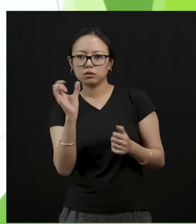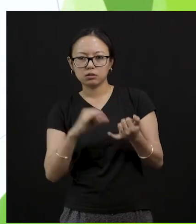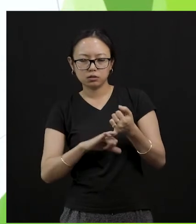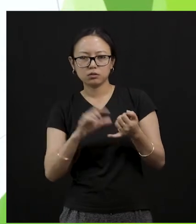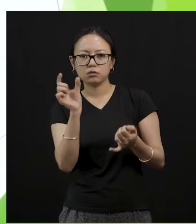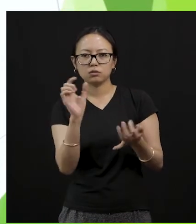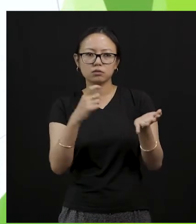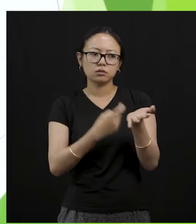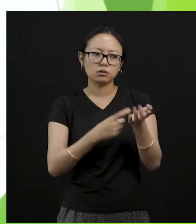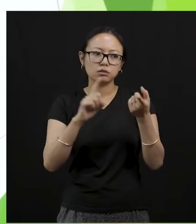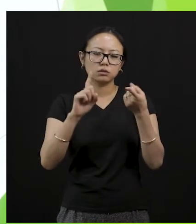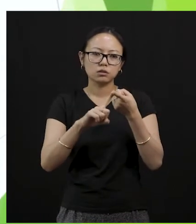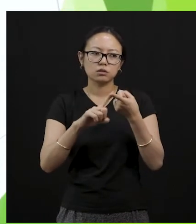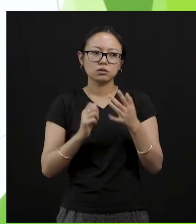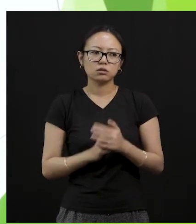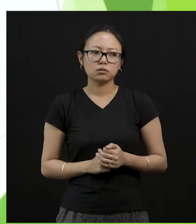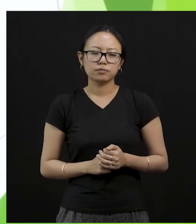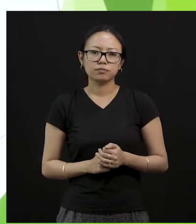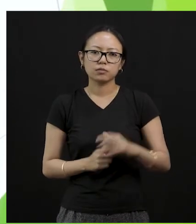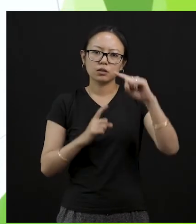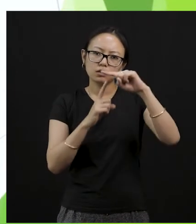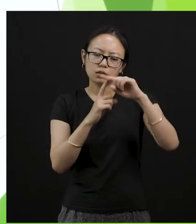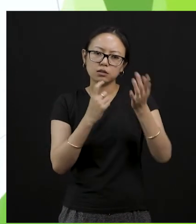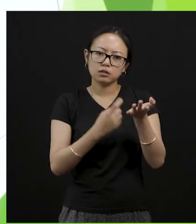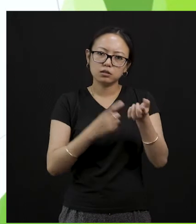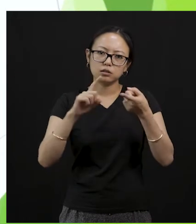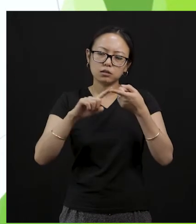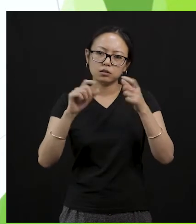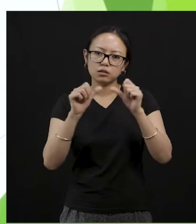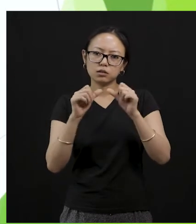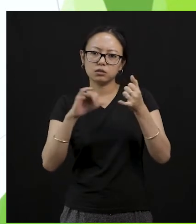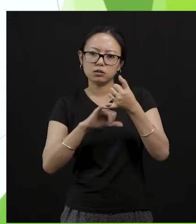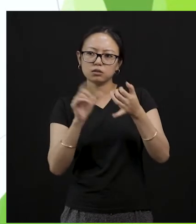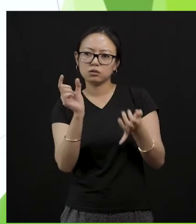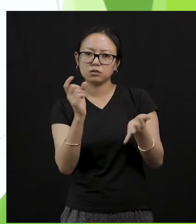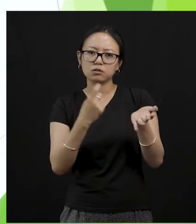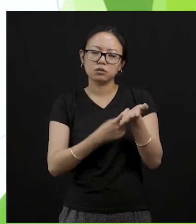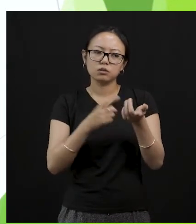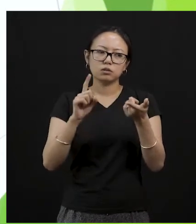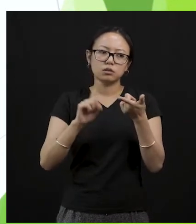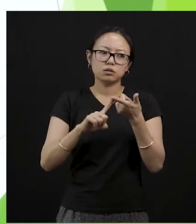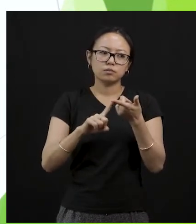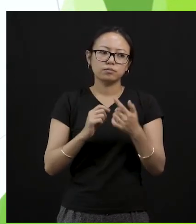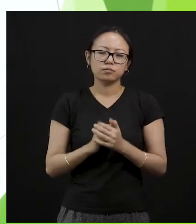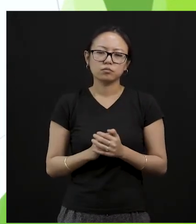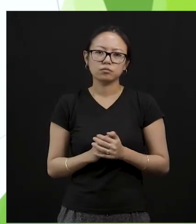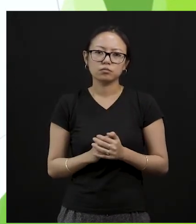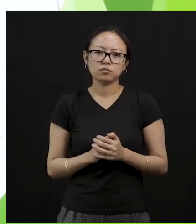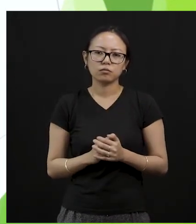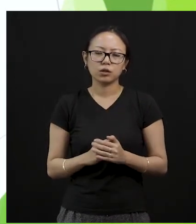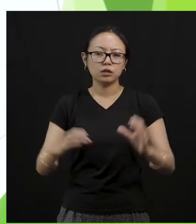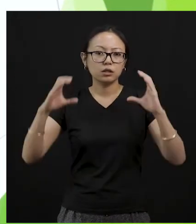what do you see? Hold it to your heart, close to your heart. Treasure and look after animals.